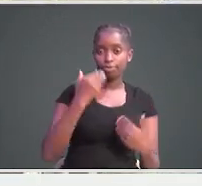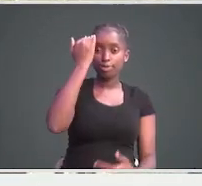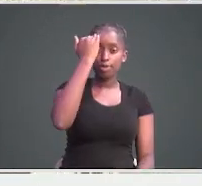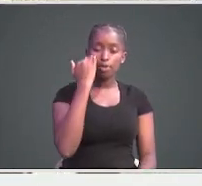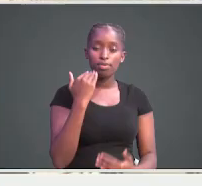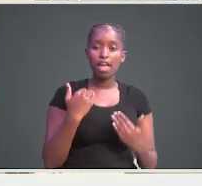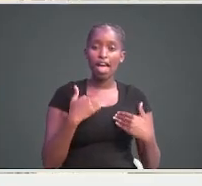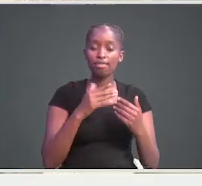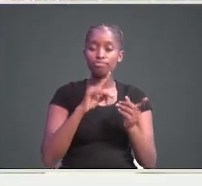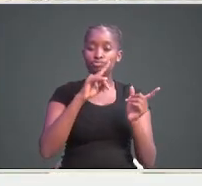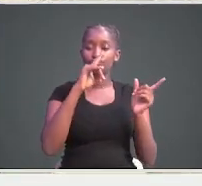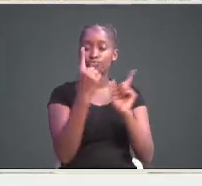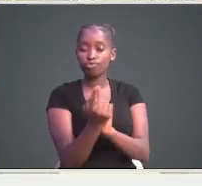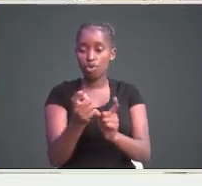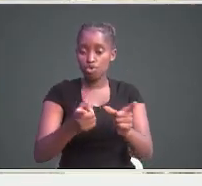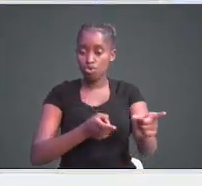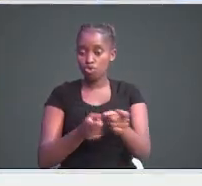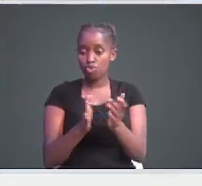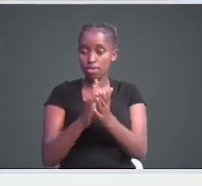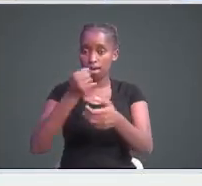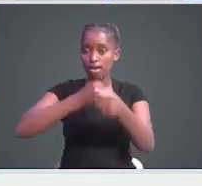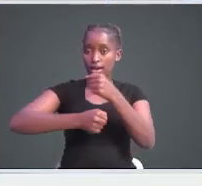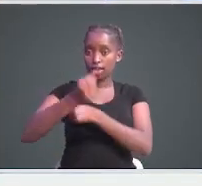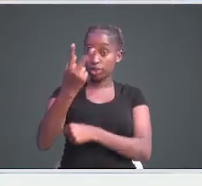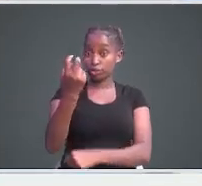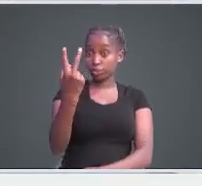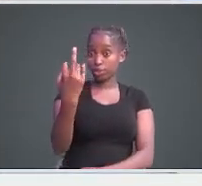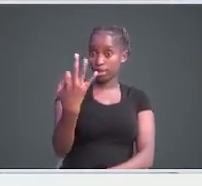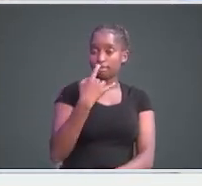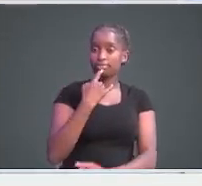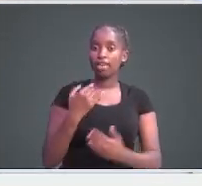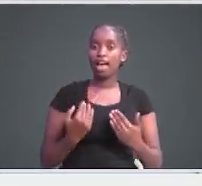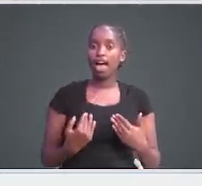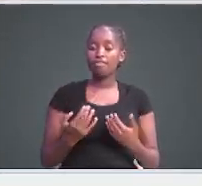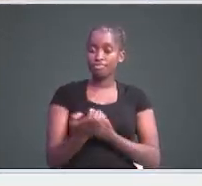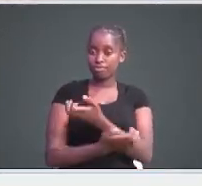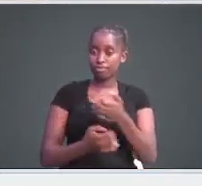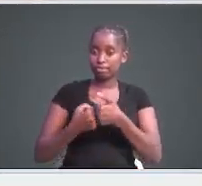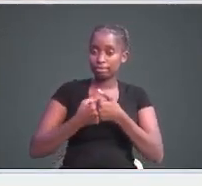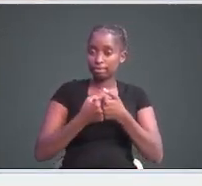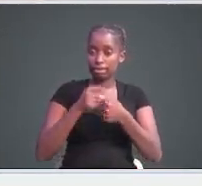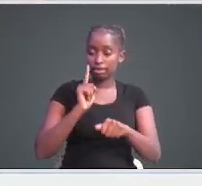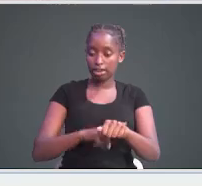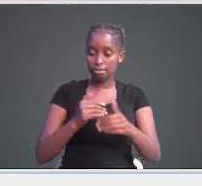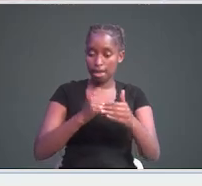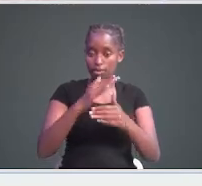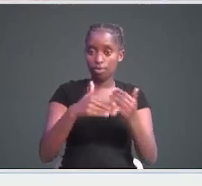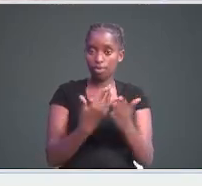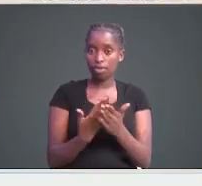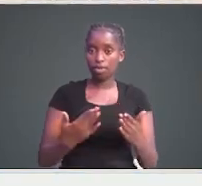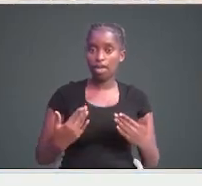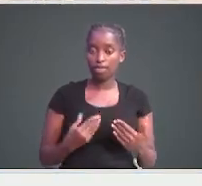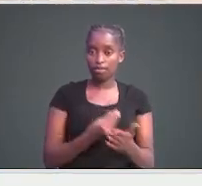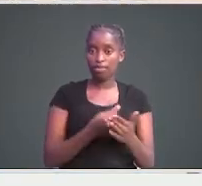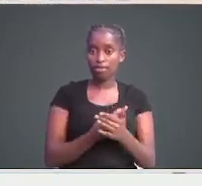overturn the ruling against the Finance Act 2023, citing an economic crisis. These after the withdrawal of the Contentious Finance Act